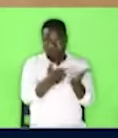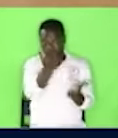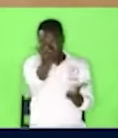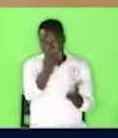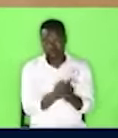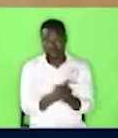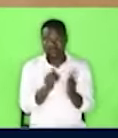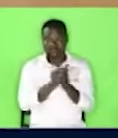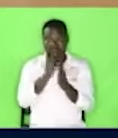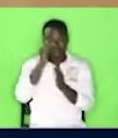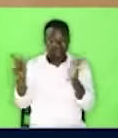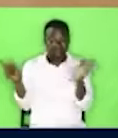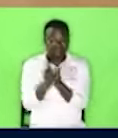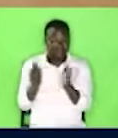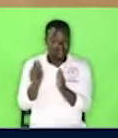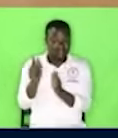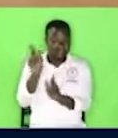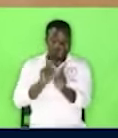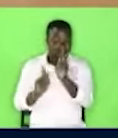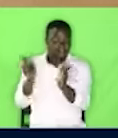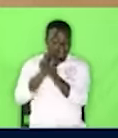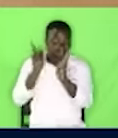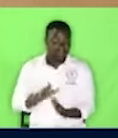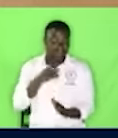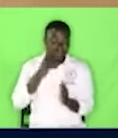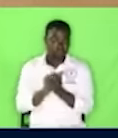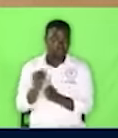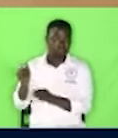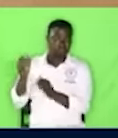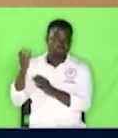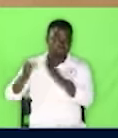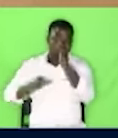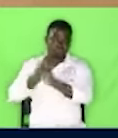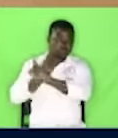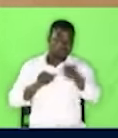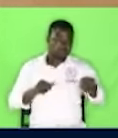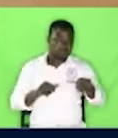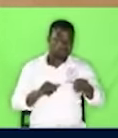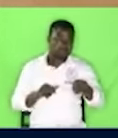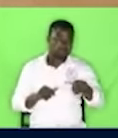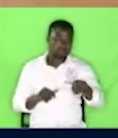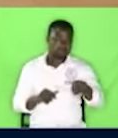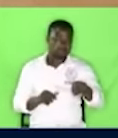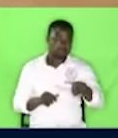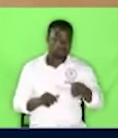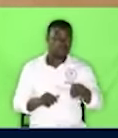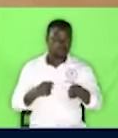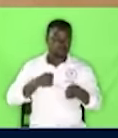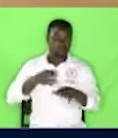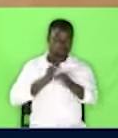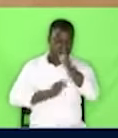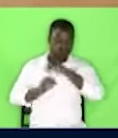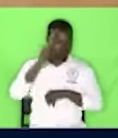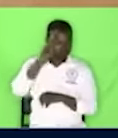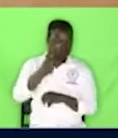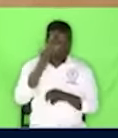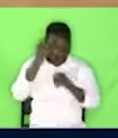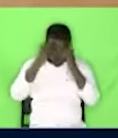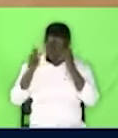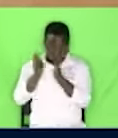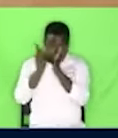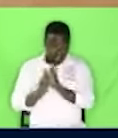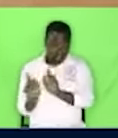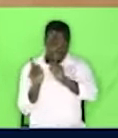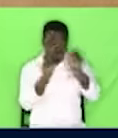is why lawyers will tell you, you don't come to court. They will go and stand in for you. Because when they go to